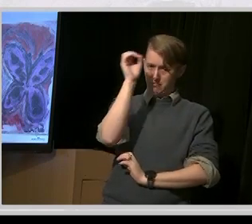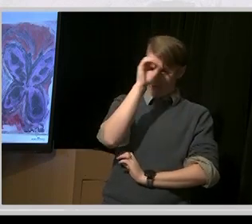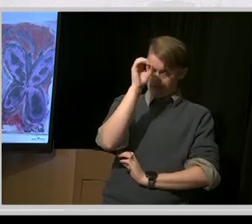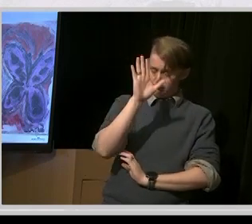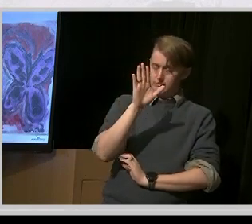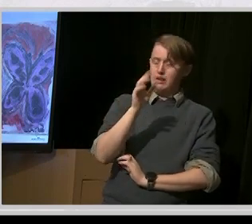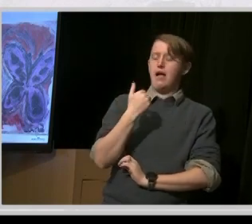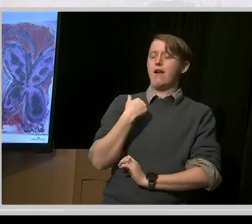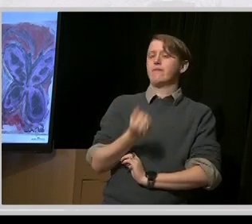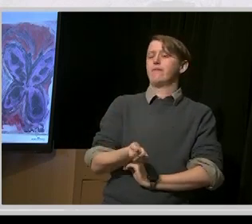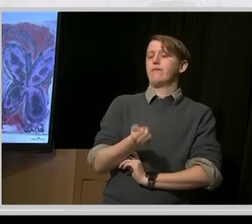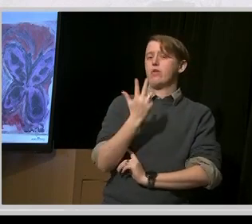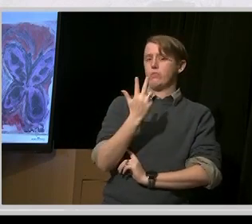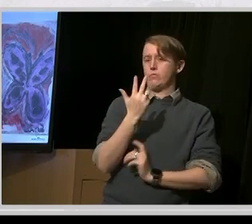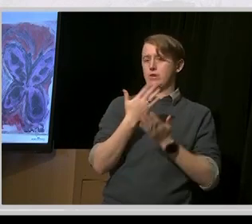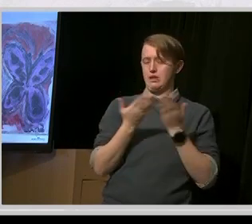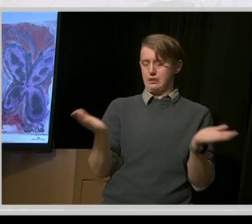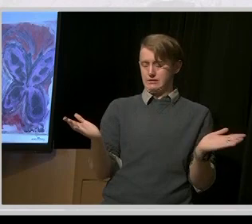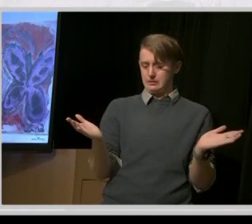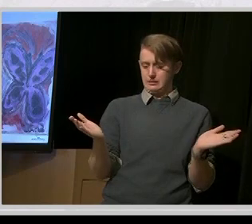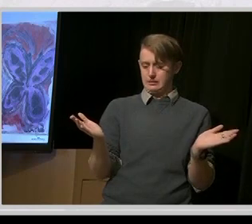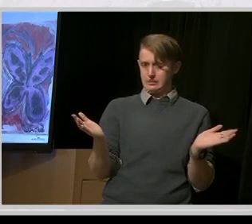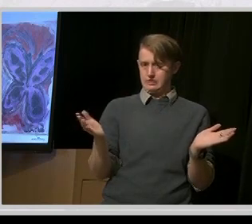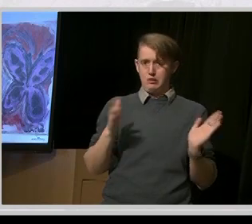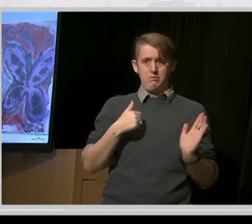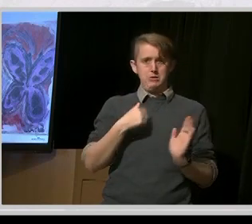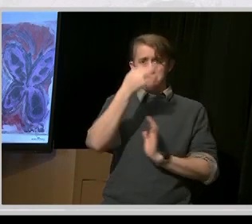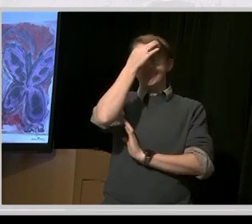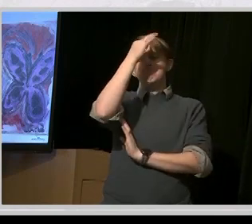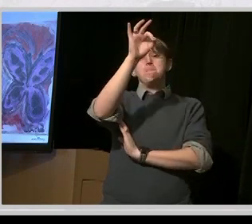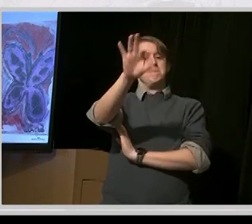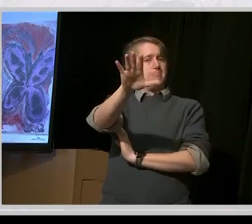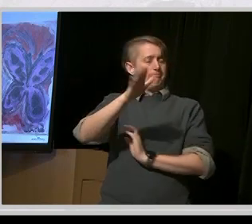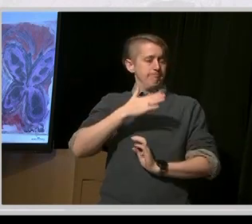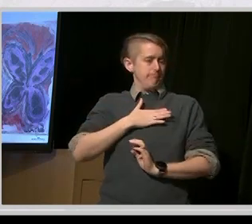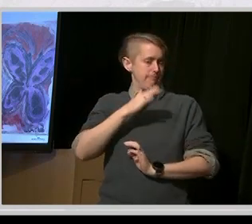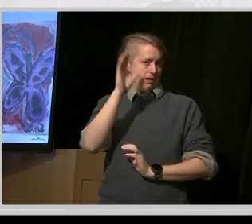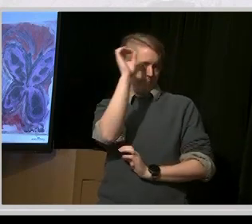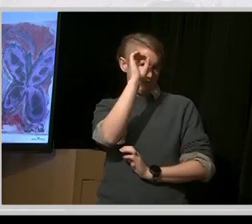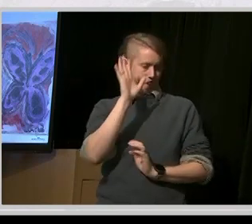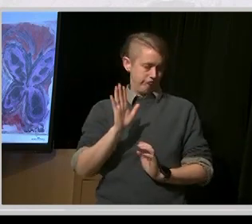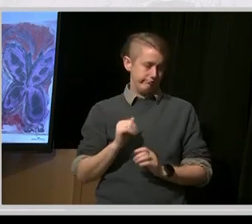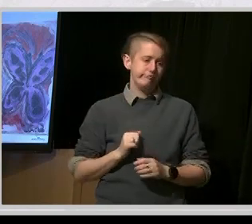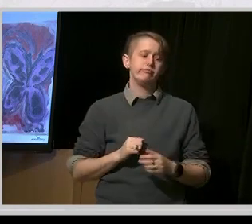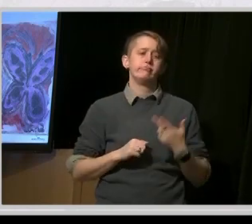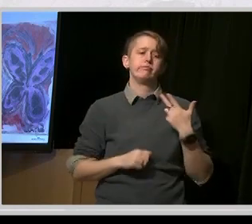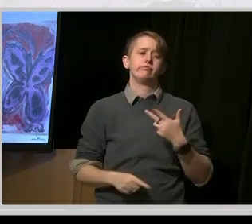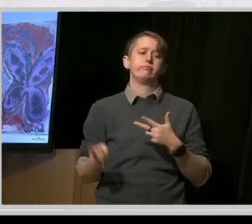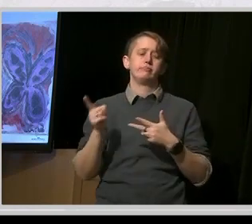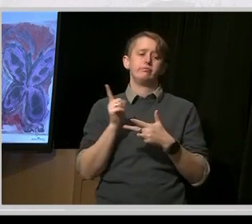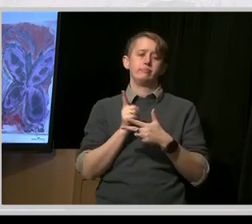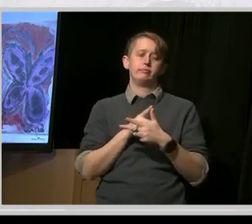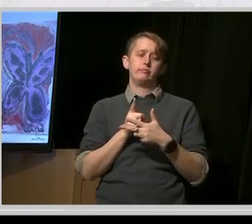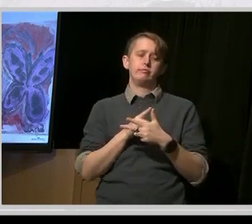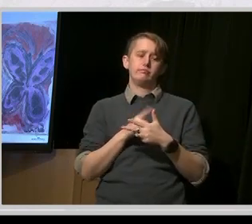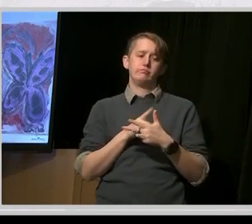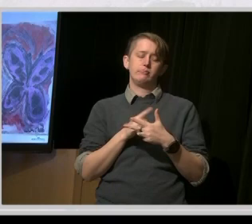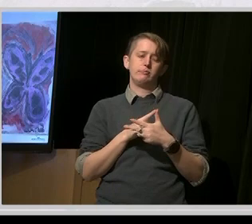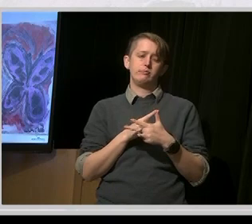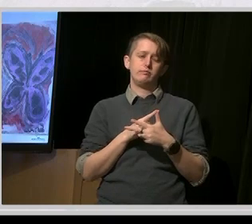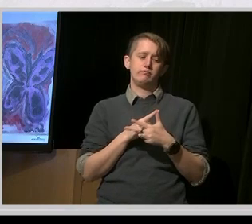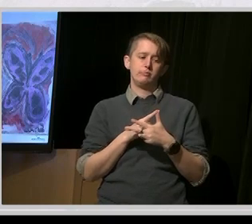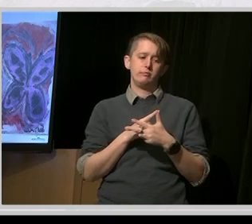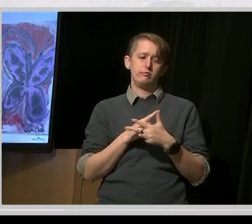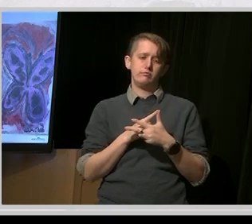These are my opinions, so take it for what it's worth. Number one, we need to heal, healing.